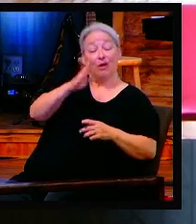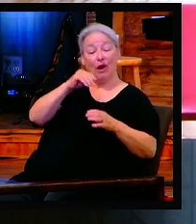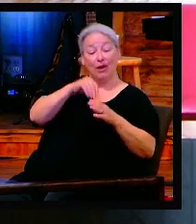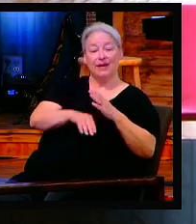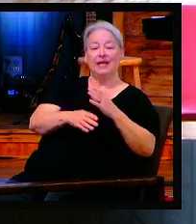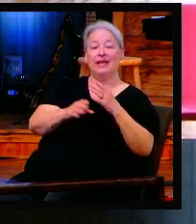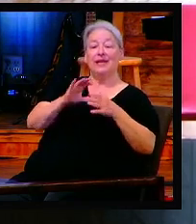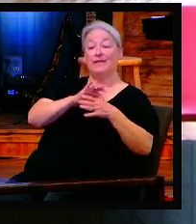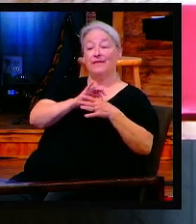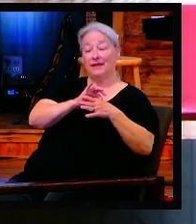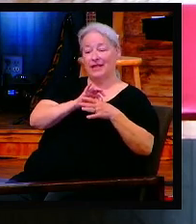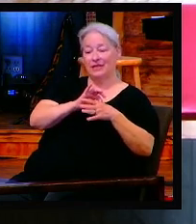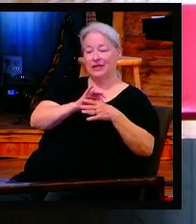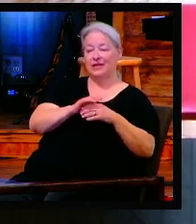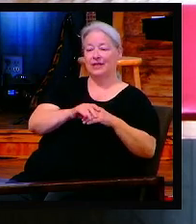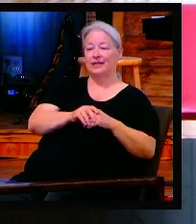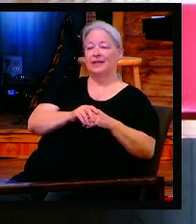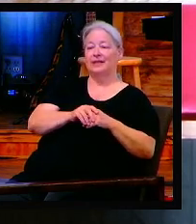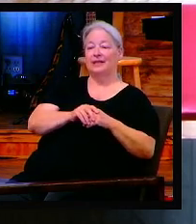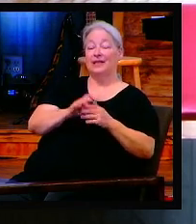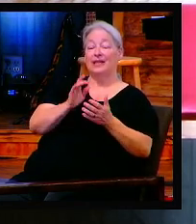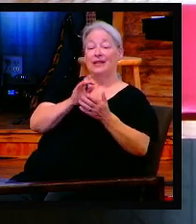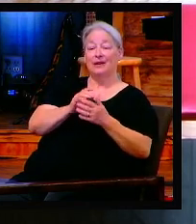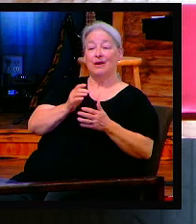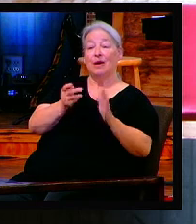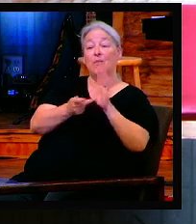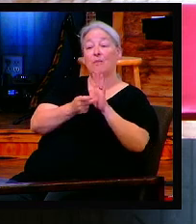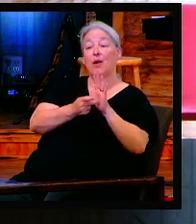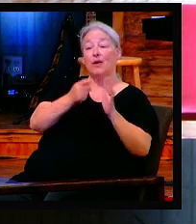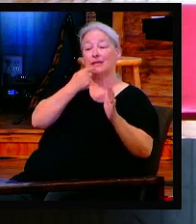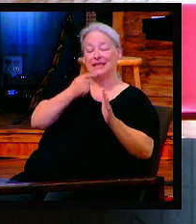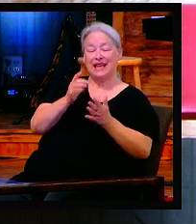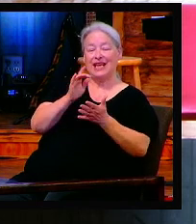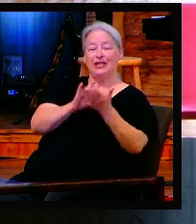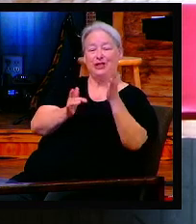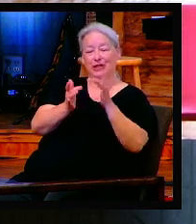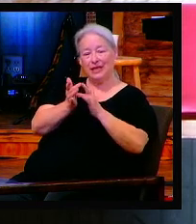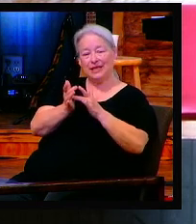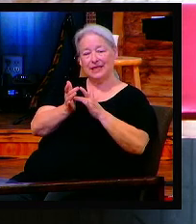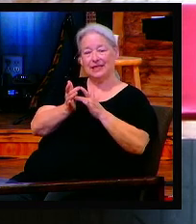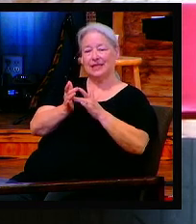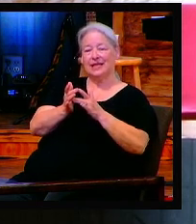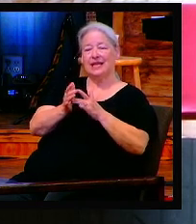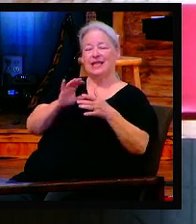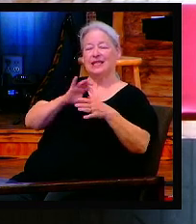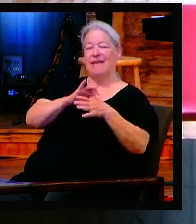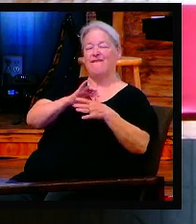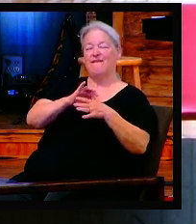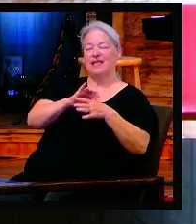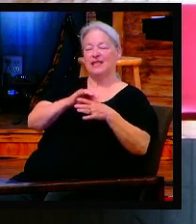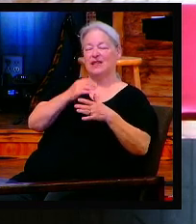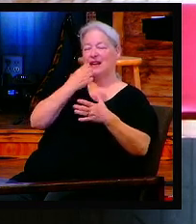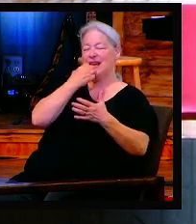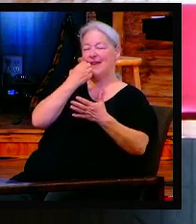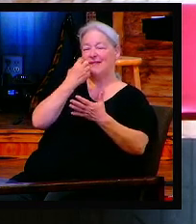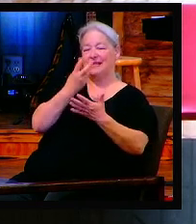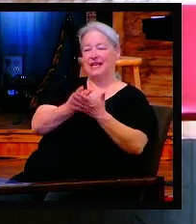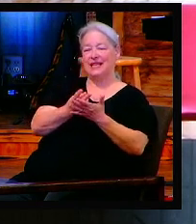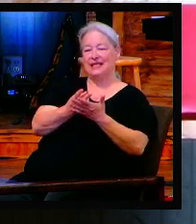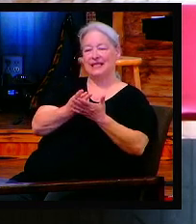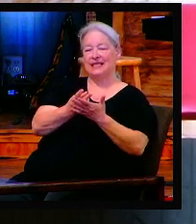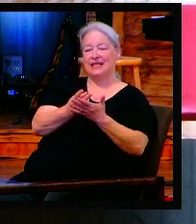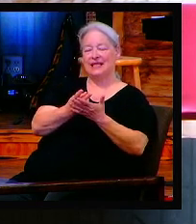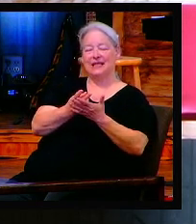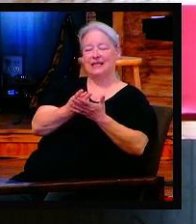is the physical evidence of God. He is the full manifestation of the Father. If you believe that, say amen. Matter of fact, the Bible says in 1